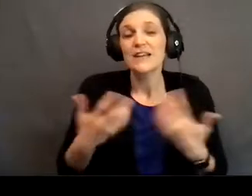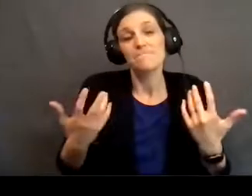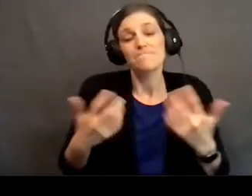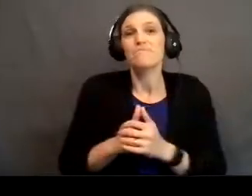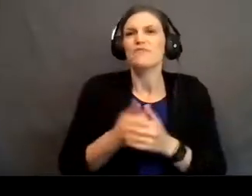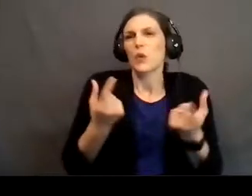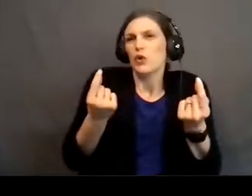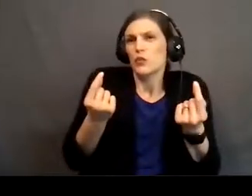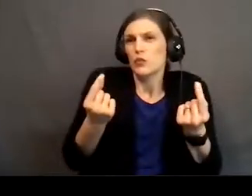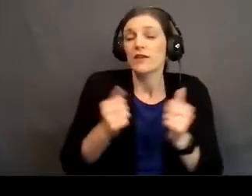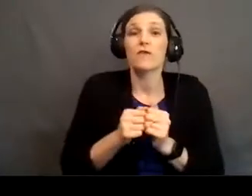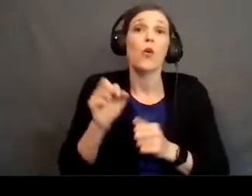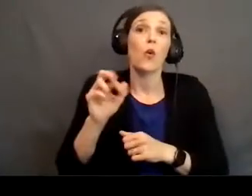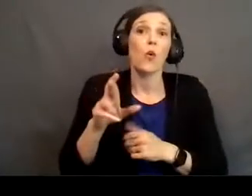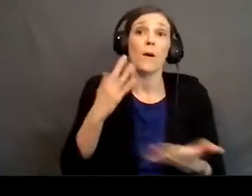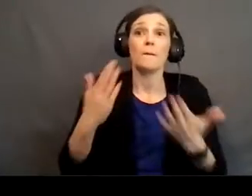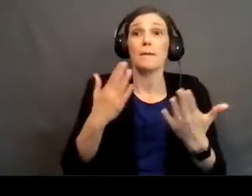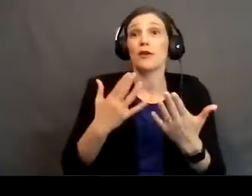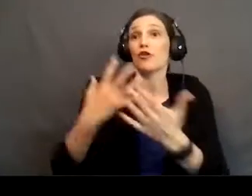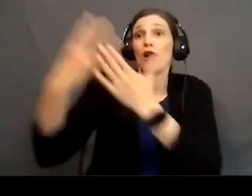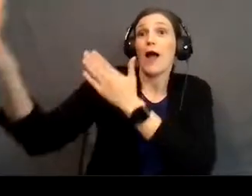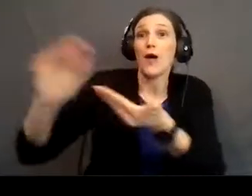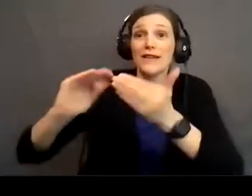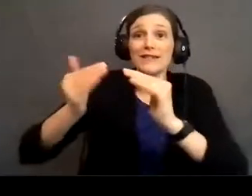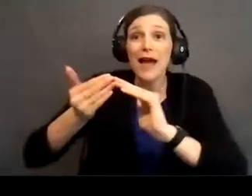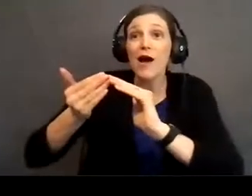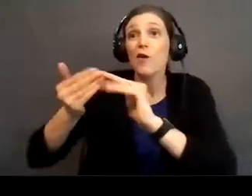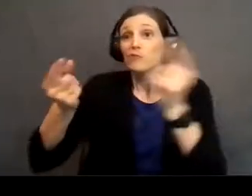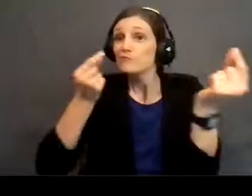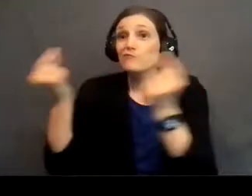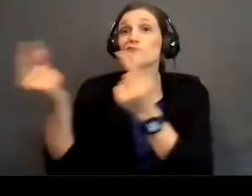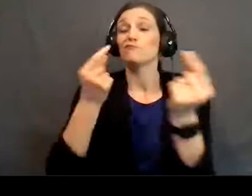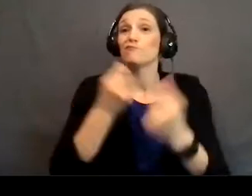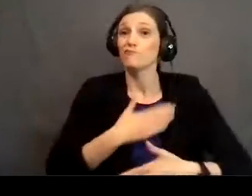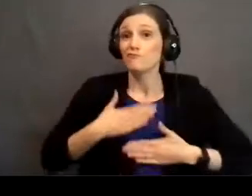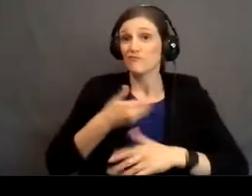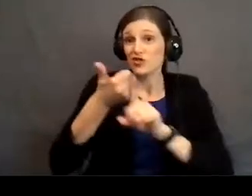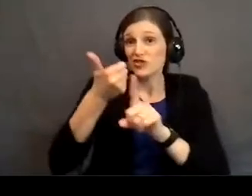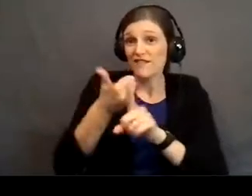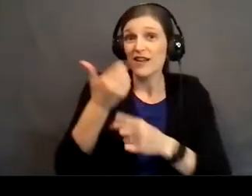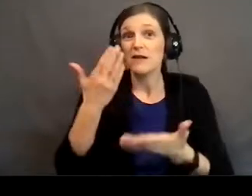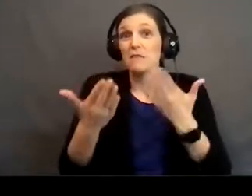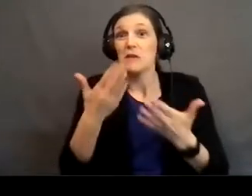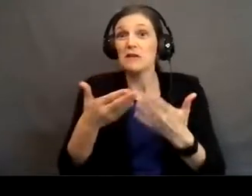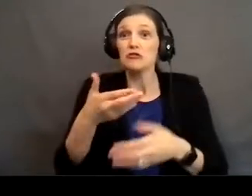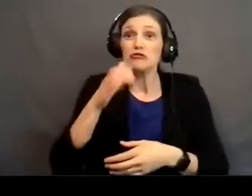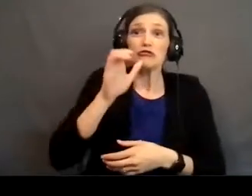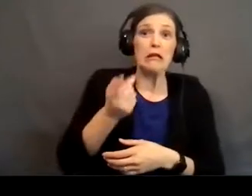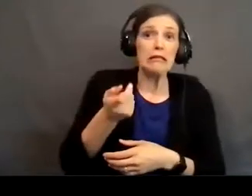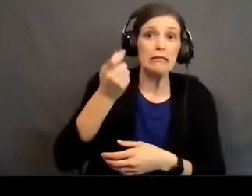What are you doing? Or maybe you're out on the town, having a good time, maybe having a little too much to drink?